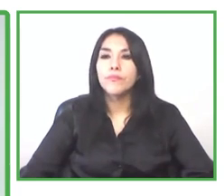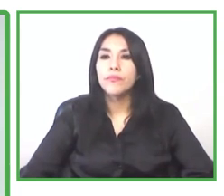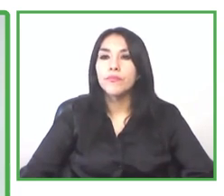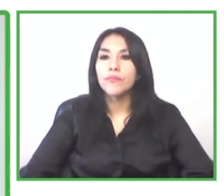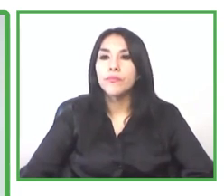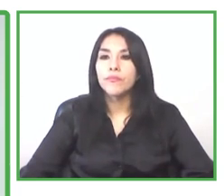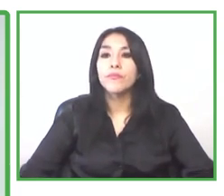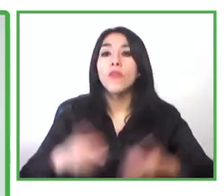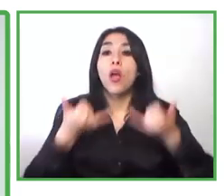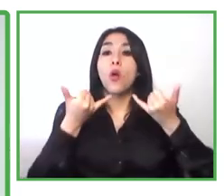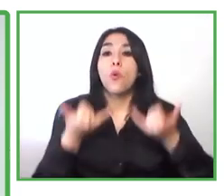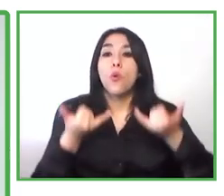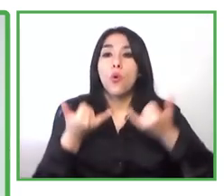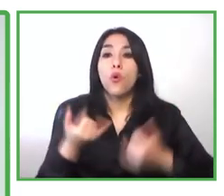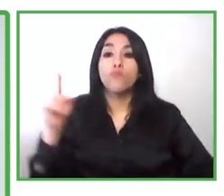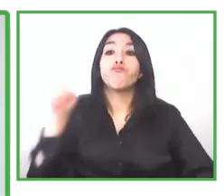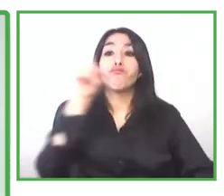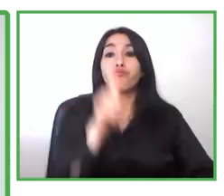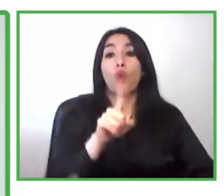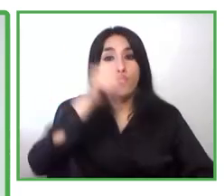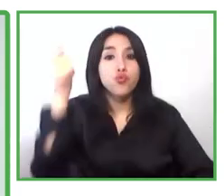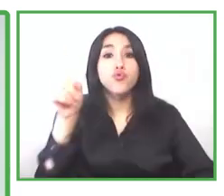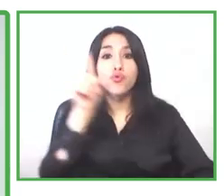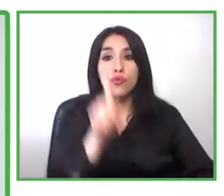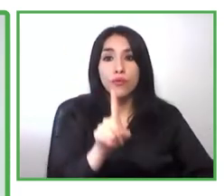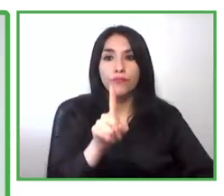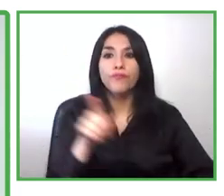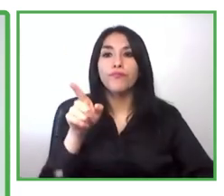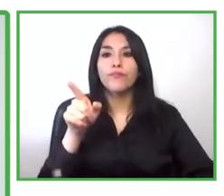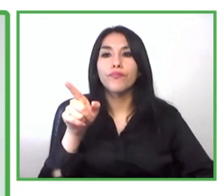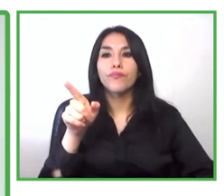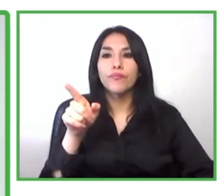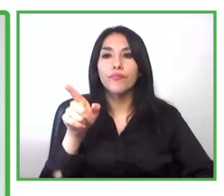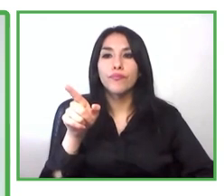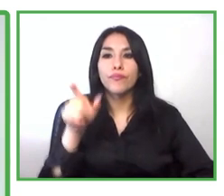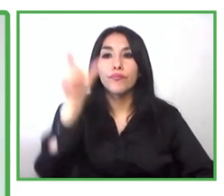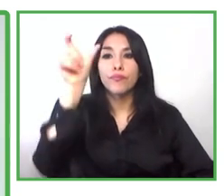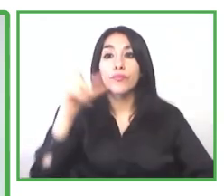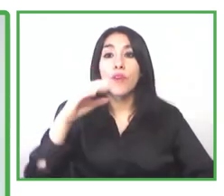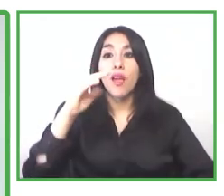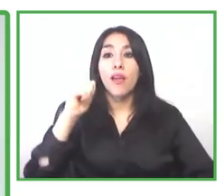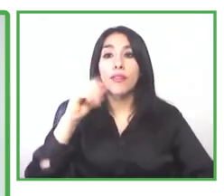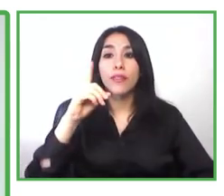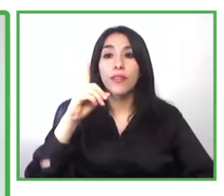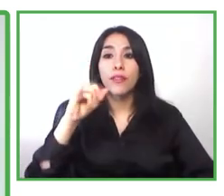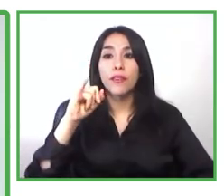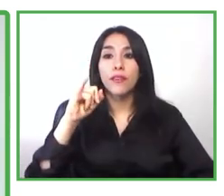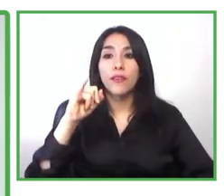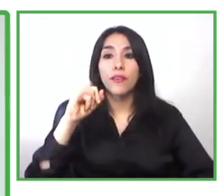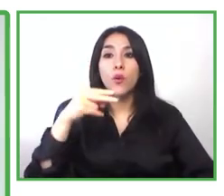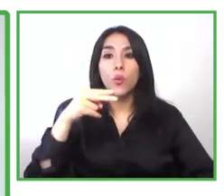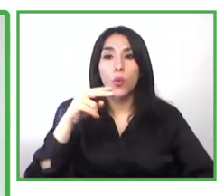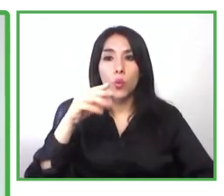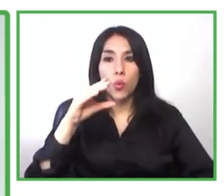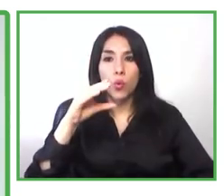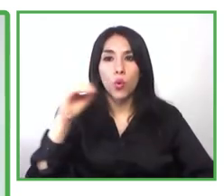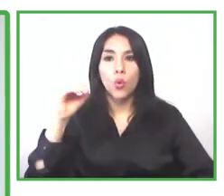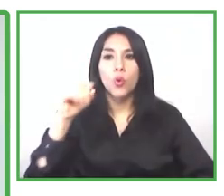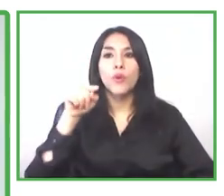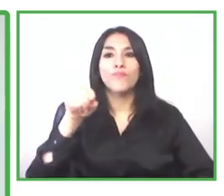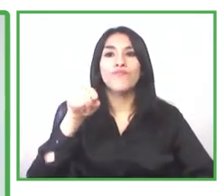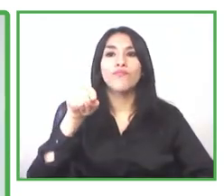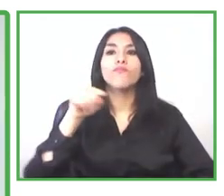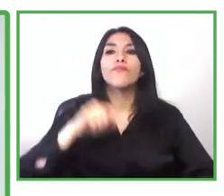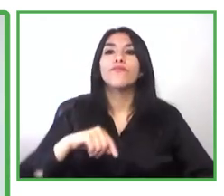well we have the presentation of the foundation kariwaka foundation which is a foundation that has operations in congo